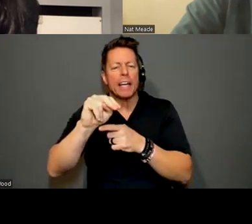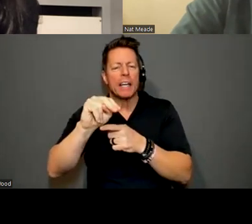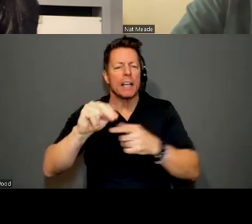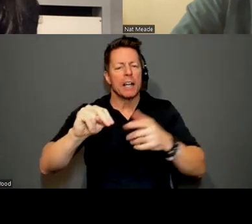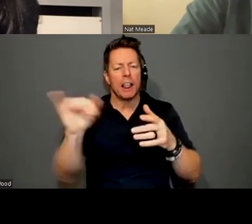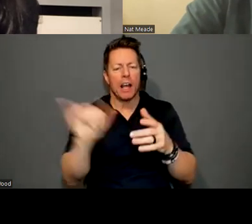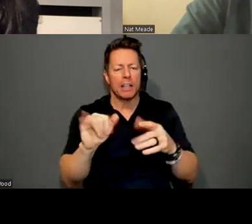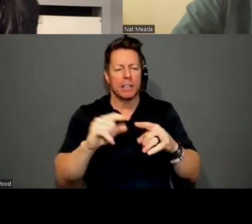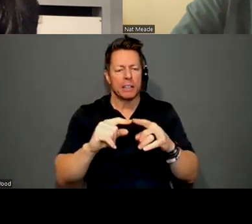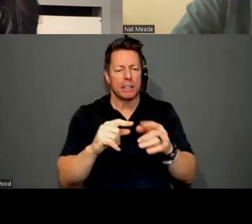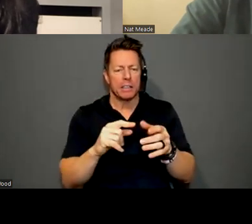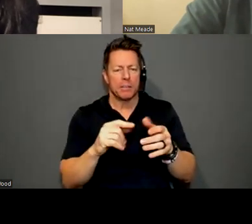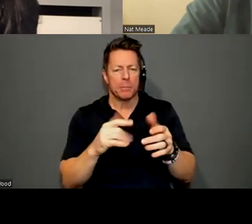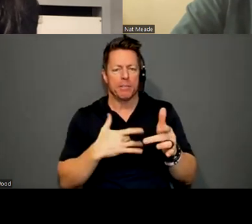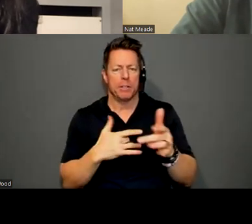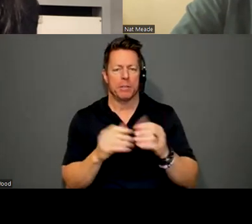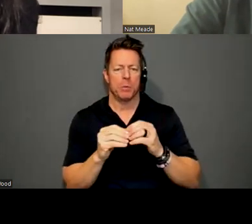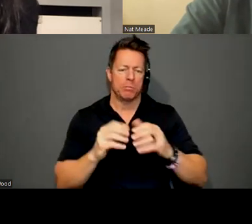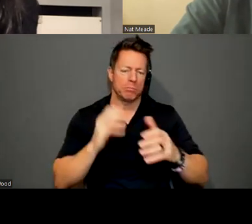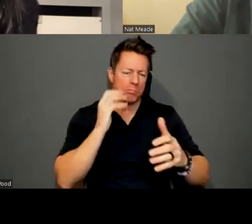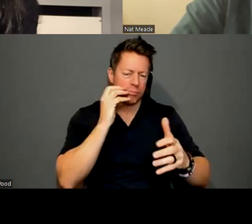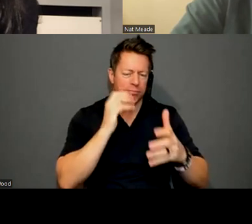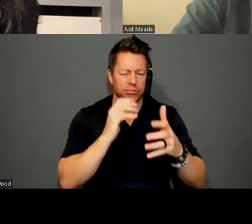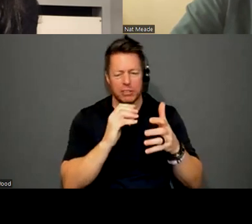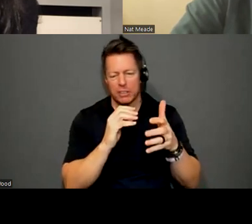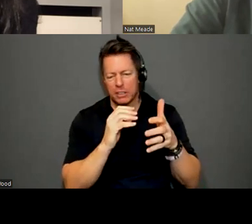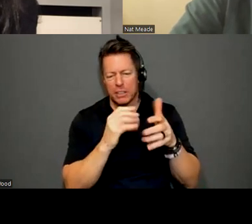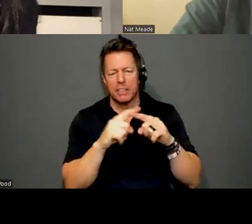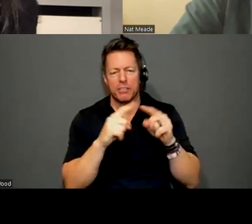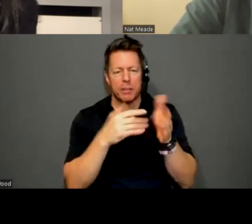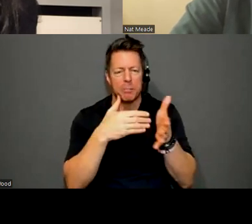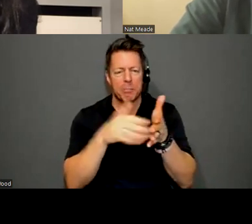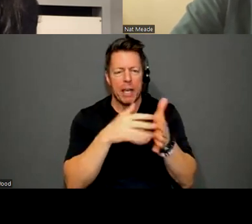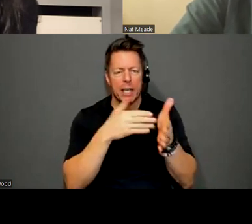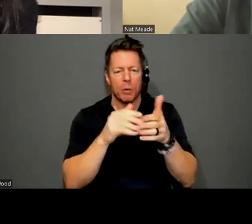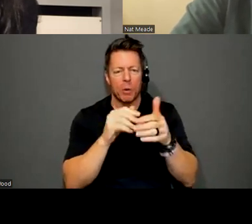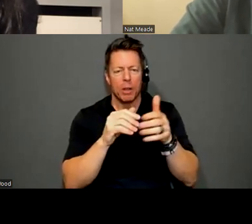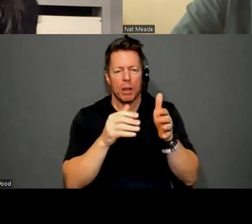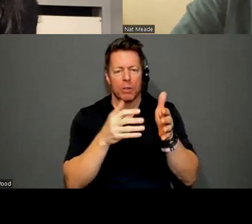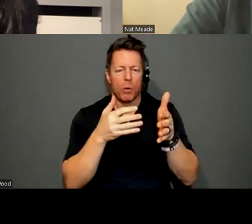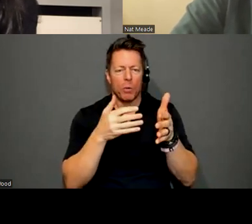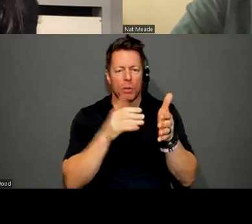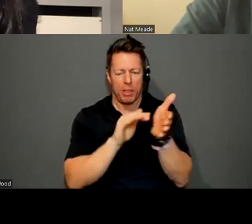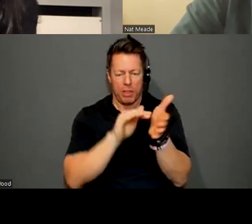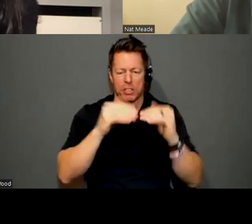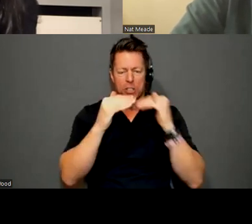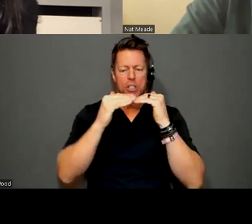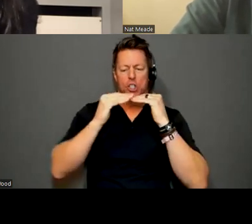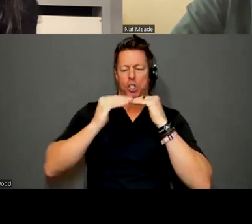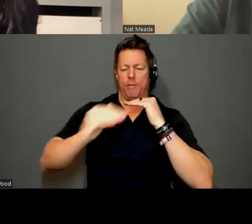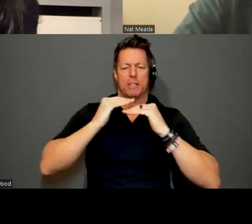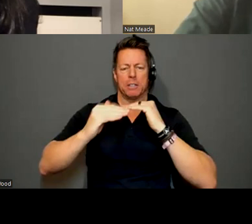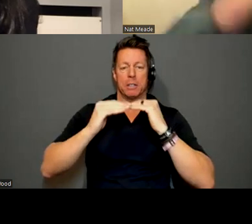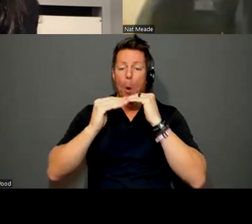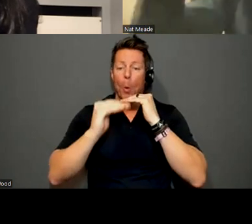It just, it yeah, feels rich with crevice, different paint and crevices as well as surface, right? Yep, that's right.